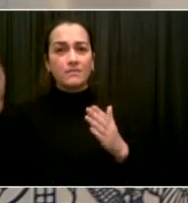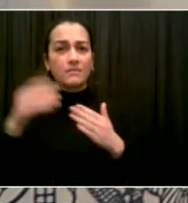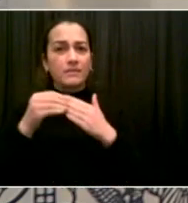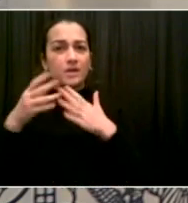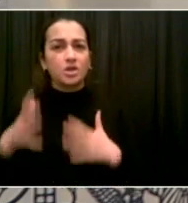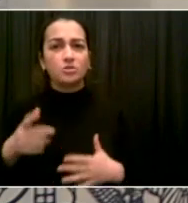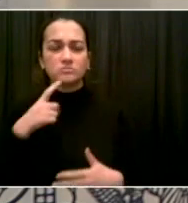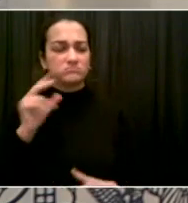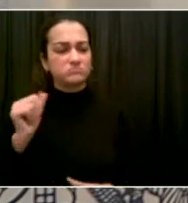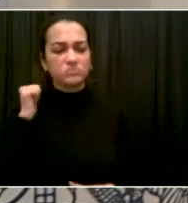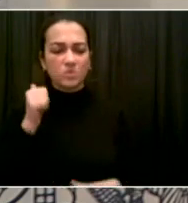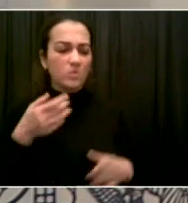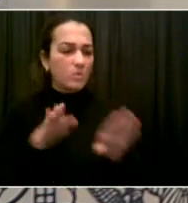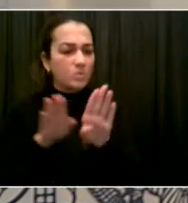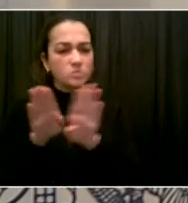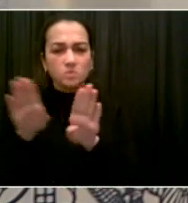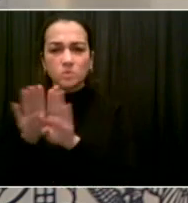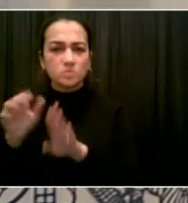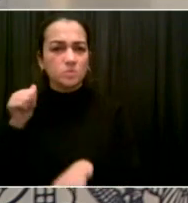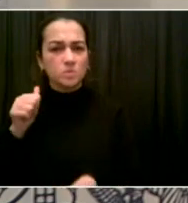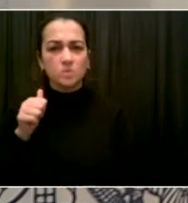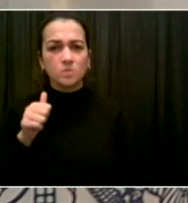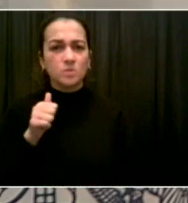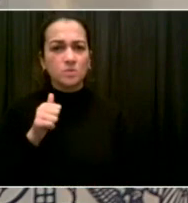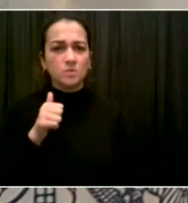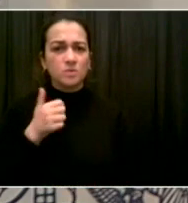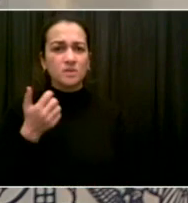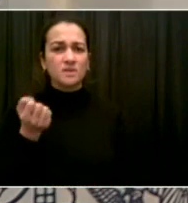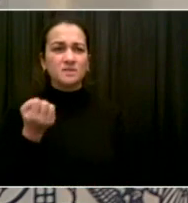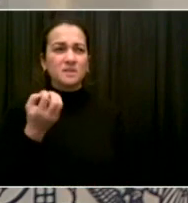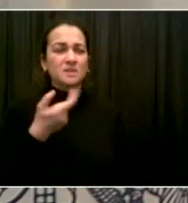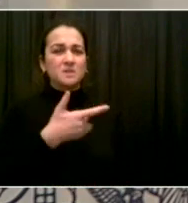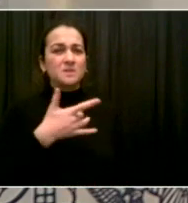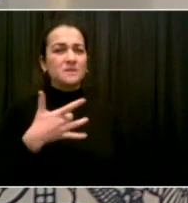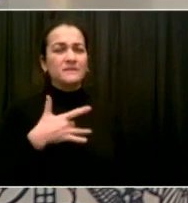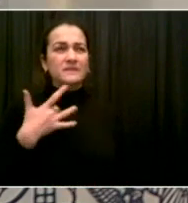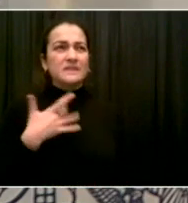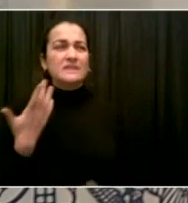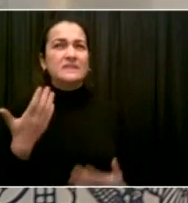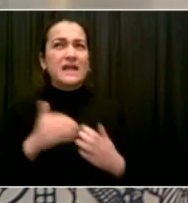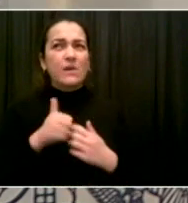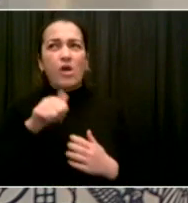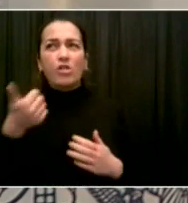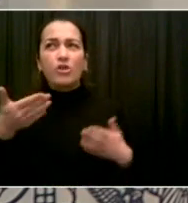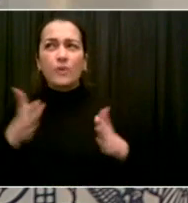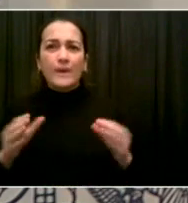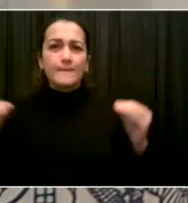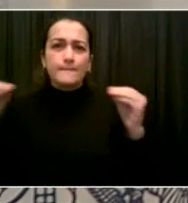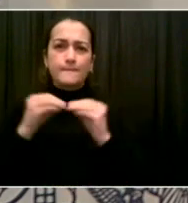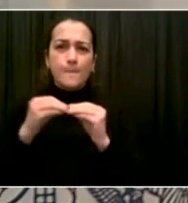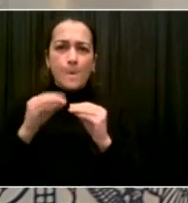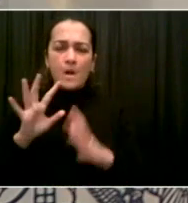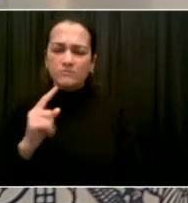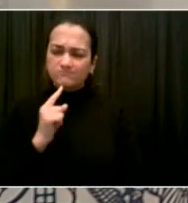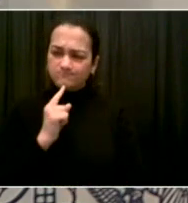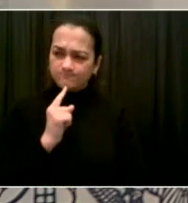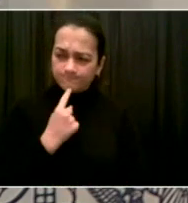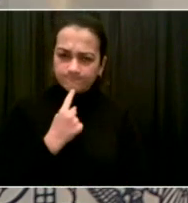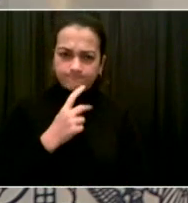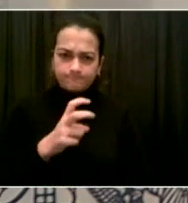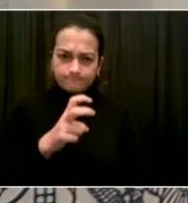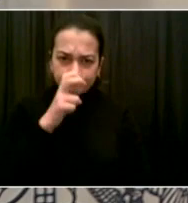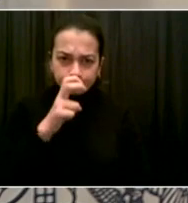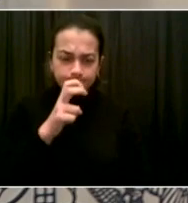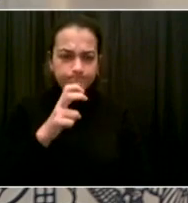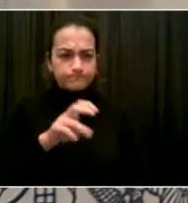It's not about final days in office. It's not about what leaders are willing to do. It's about what's the right thing to